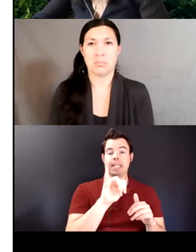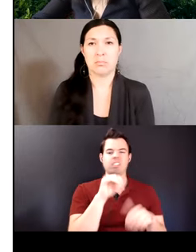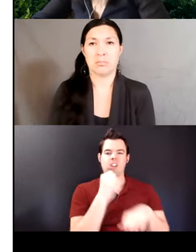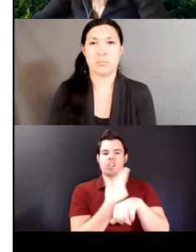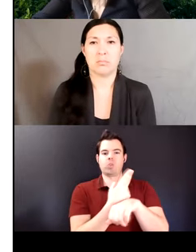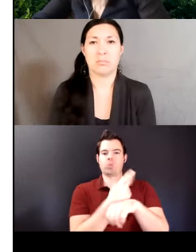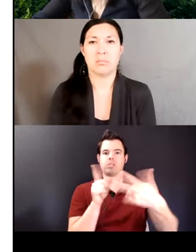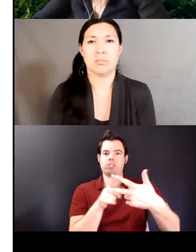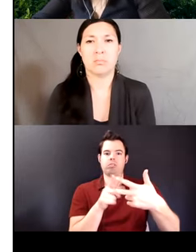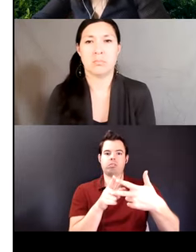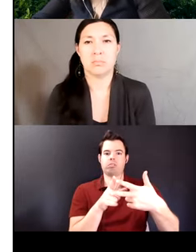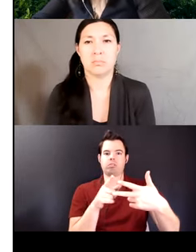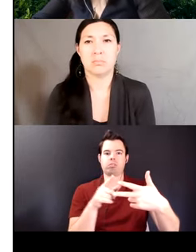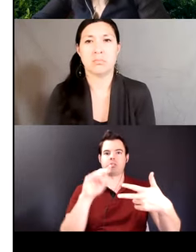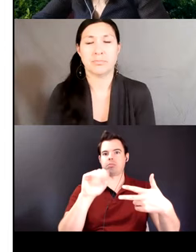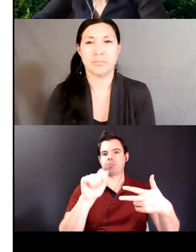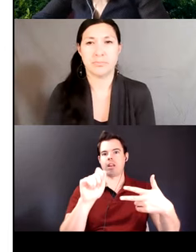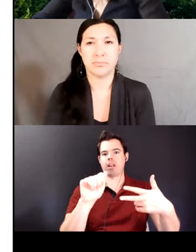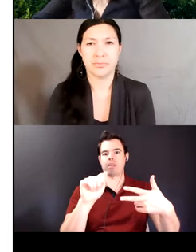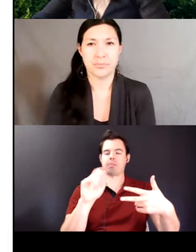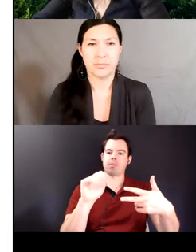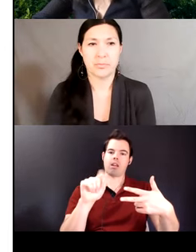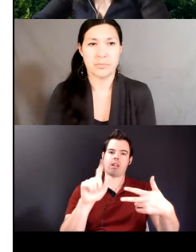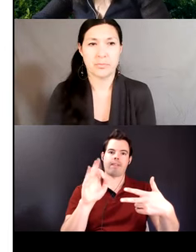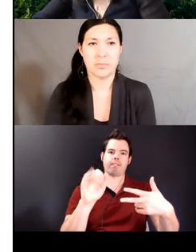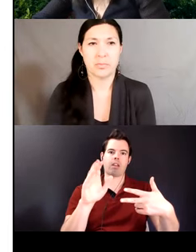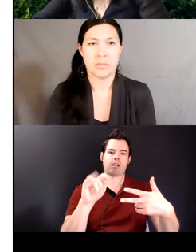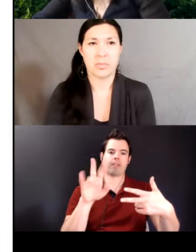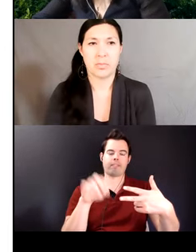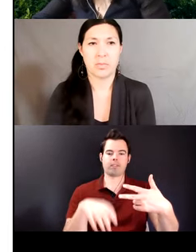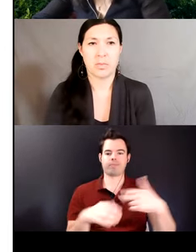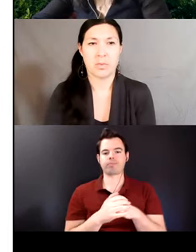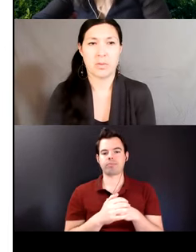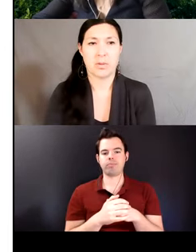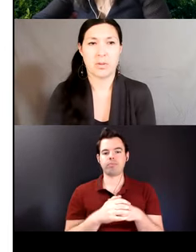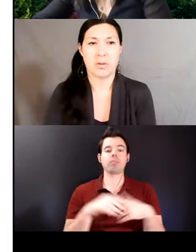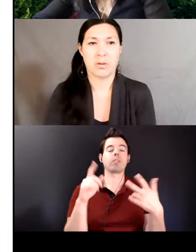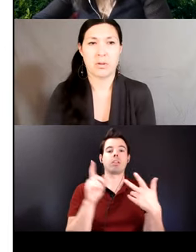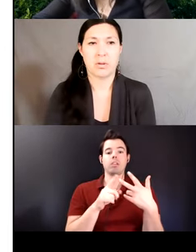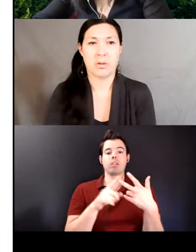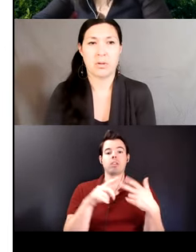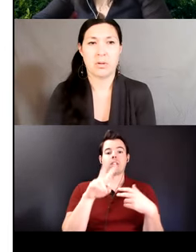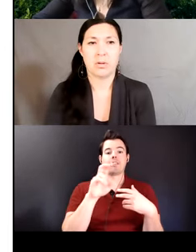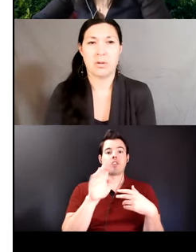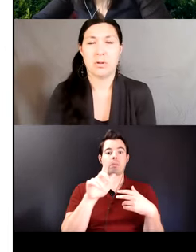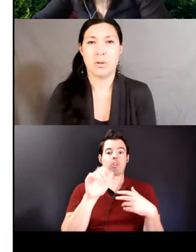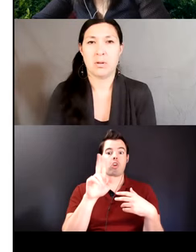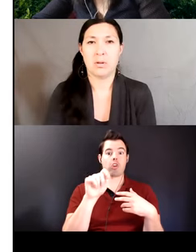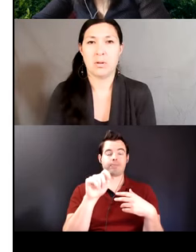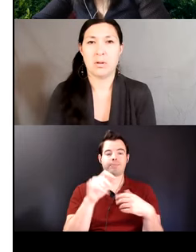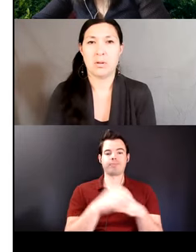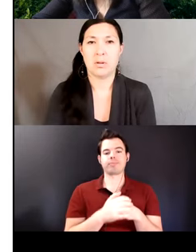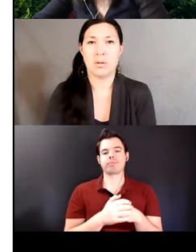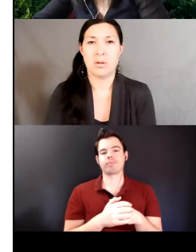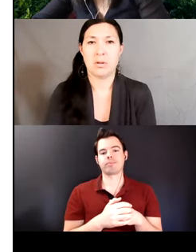have also mentioned that some suffix strings observed only for monolinguals are characterized